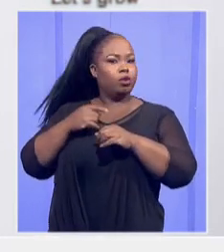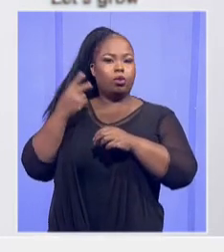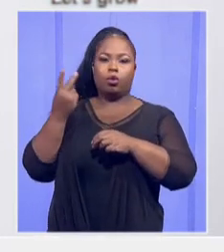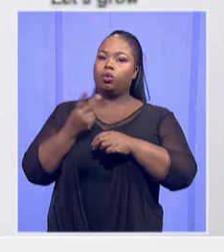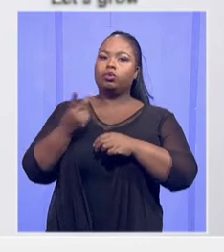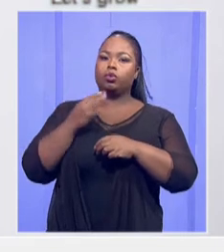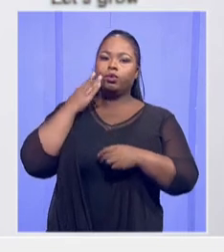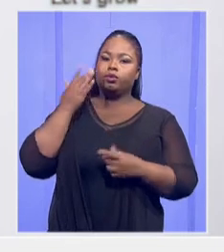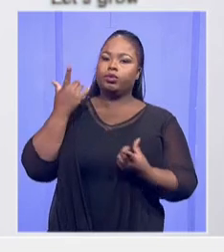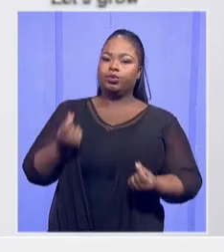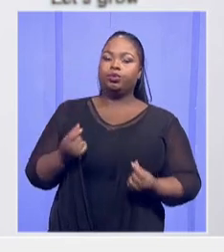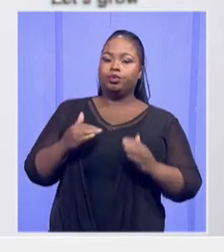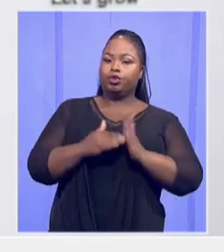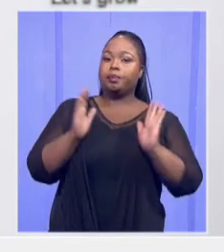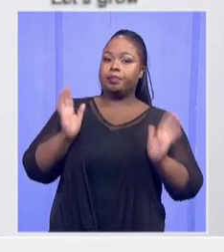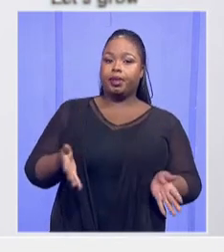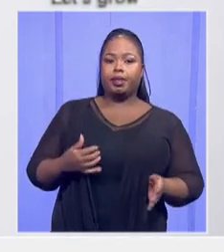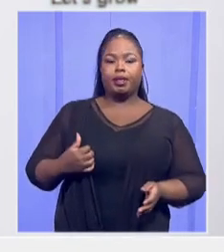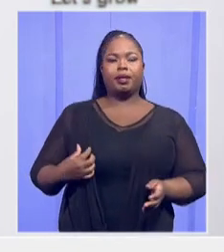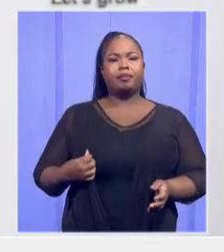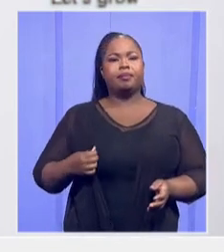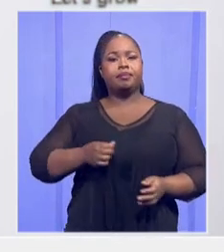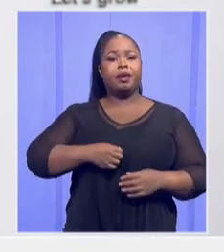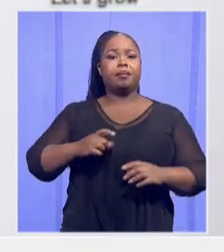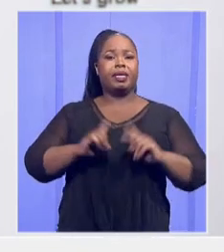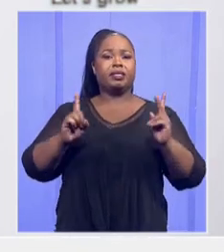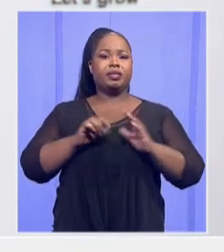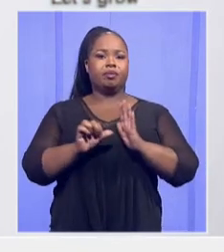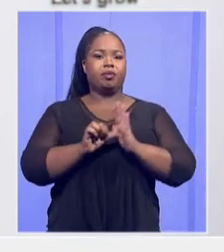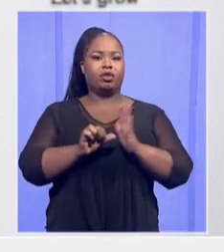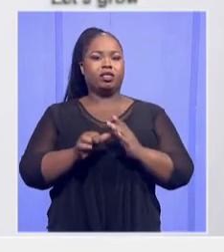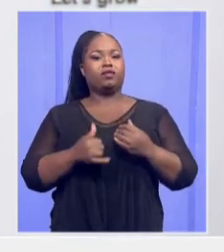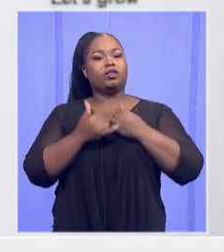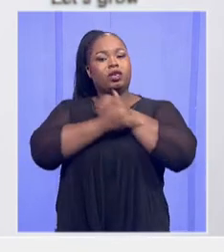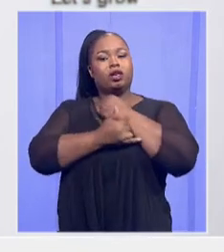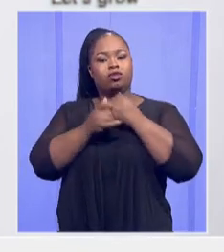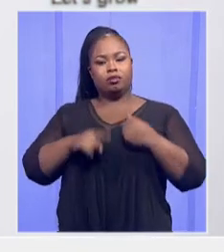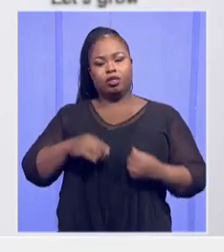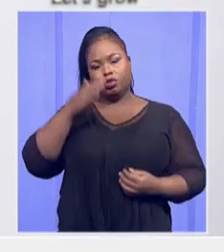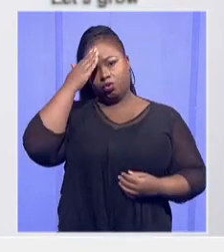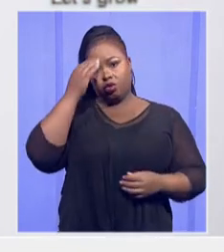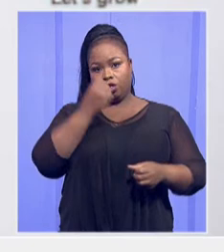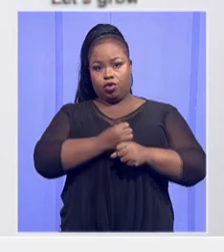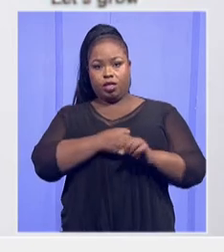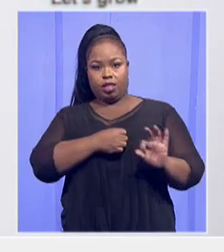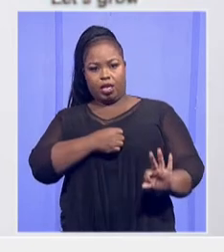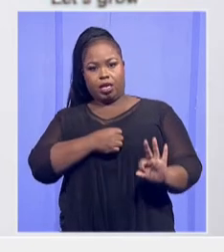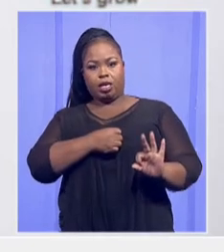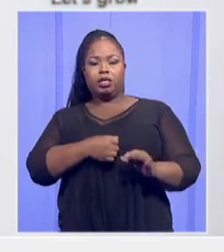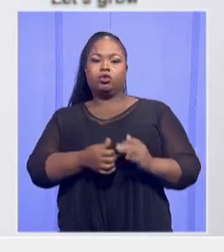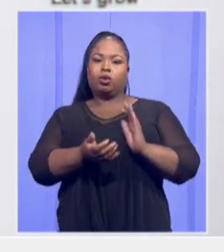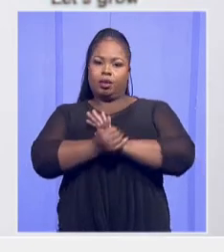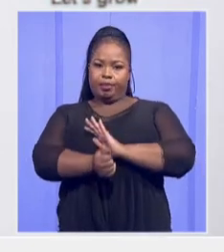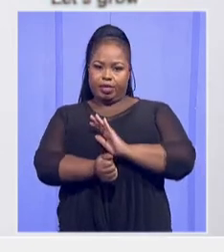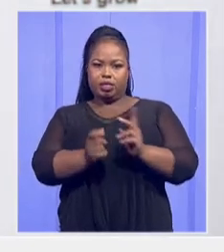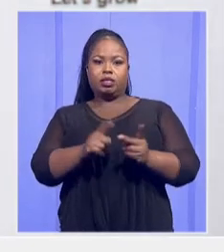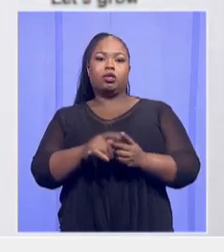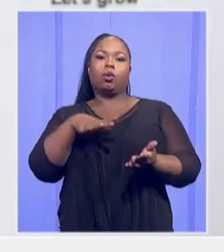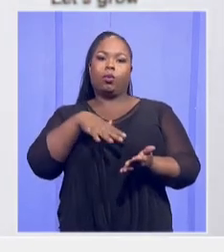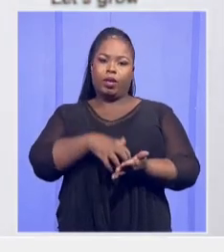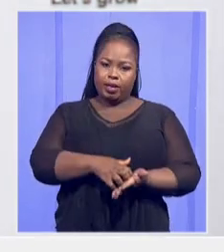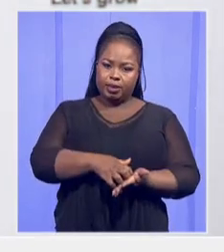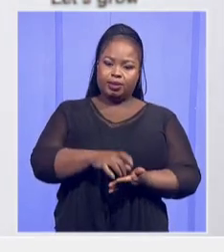only when we do metric. Whereas it's very important for us as a nation to know at grade 3 what are the competences, what are the weaknesses,